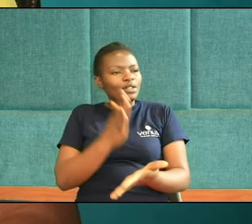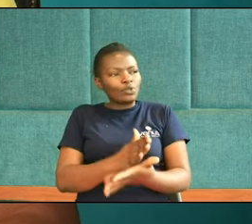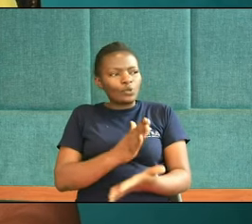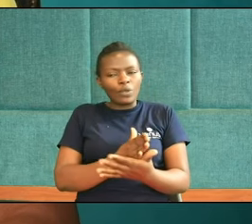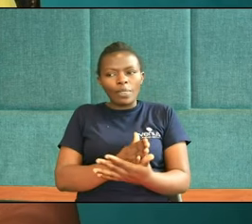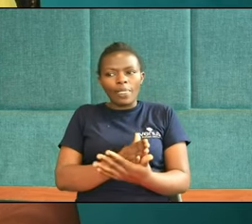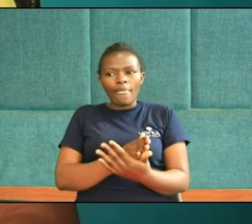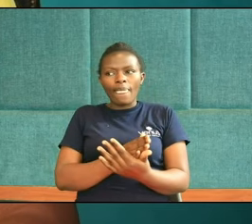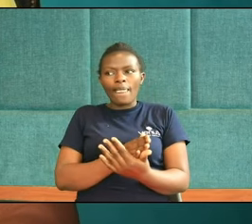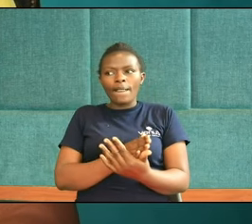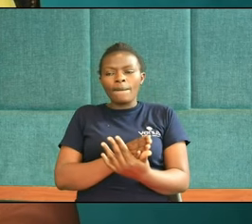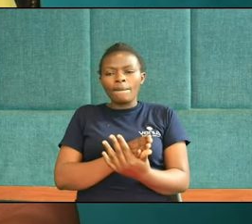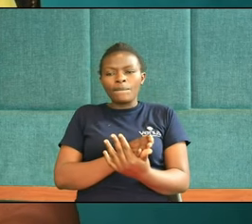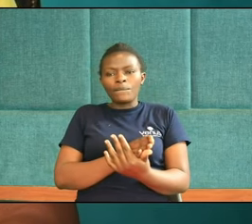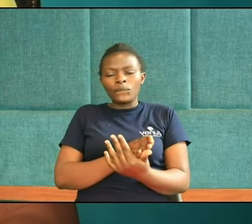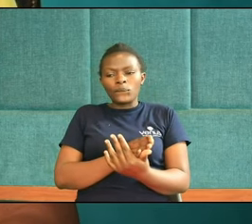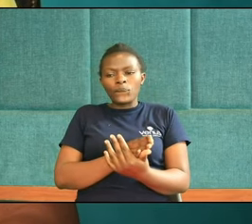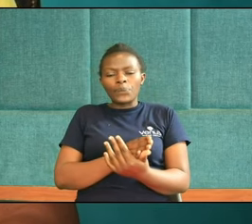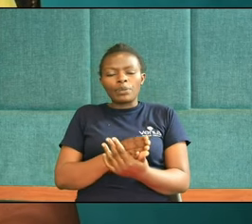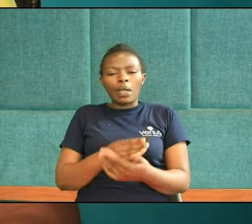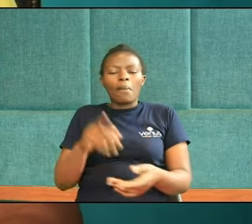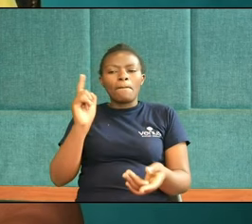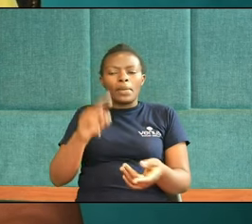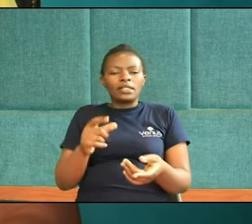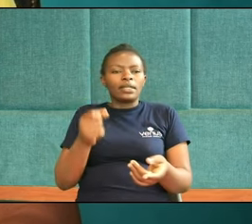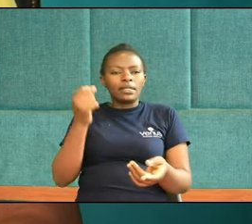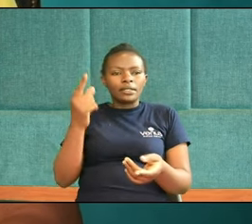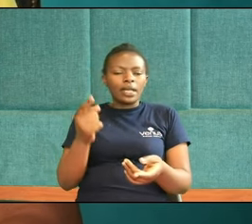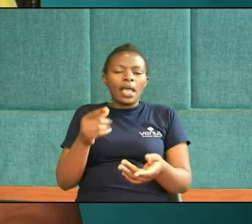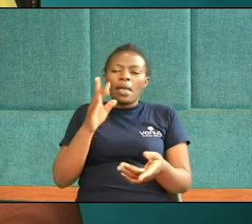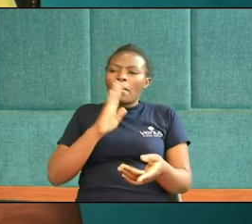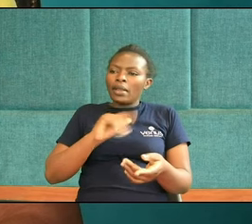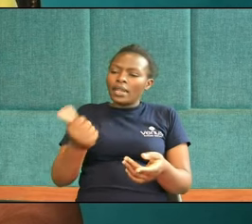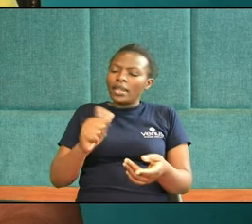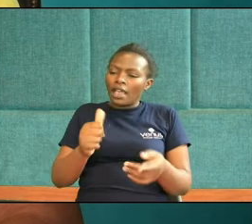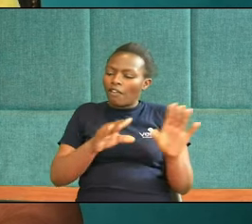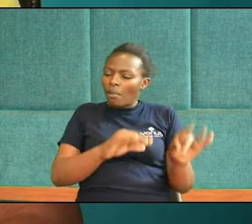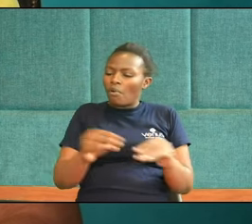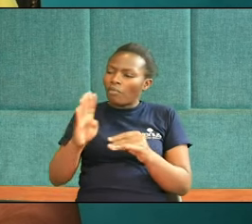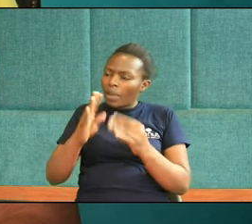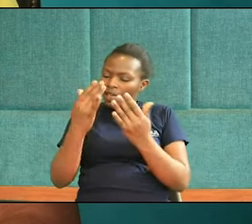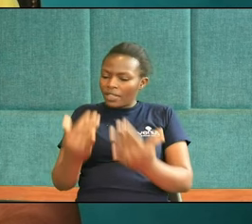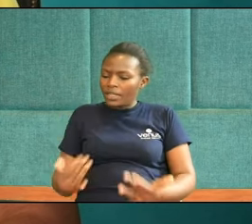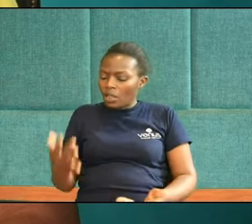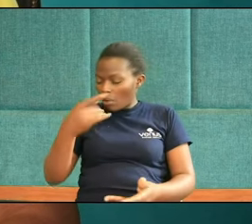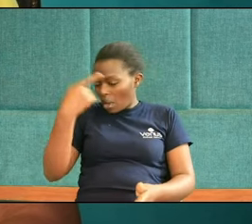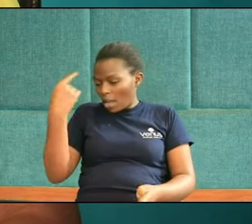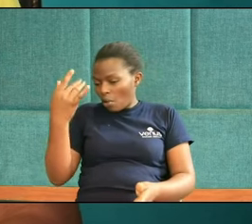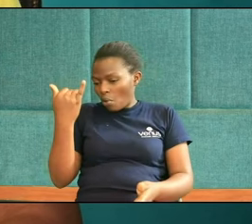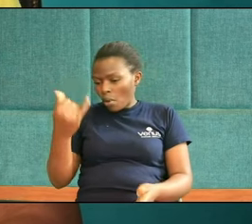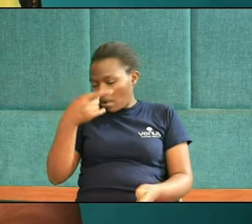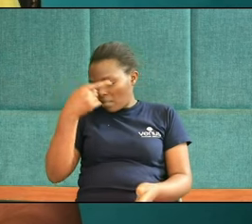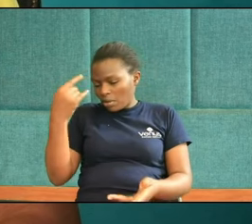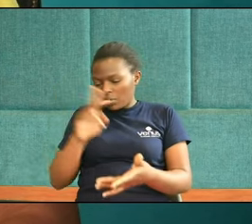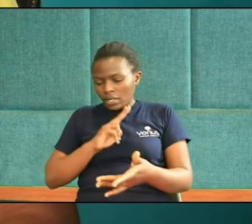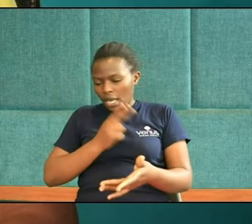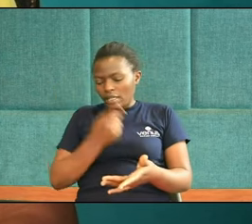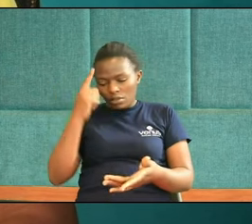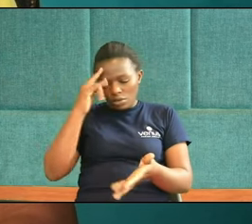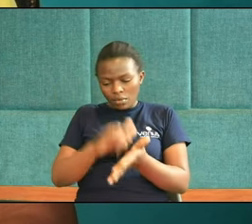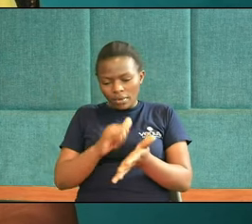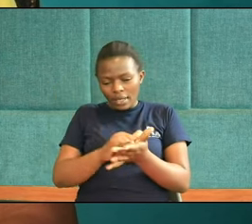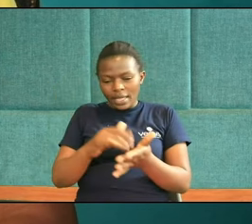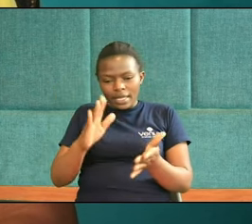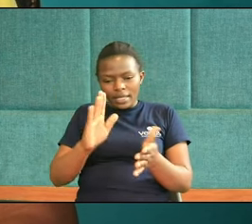You know You shouldn't be scared By things Because you know That You know These are These are places You're going In the end